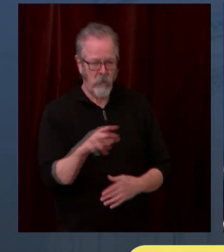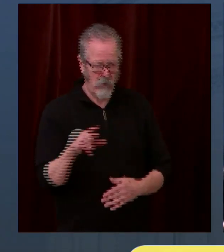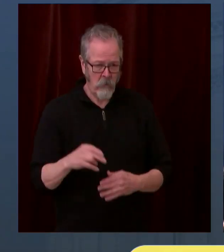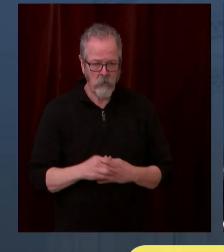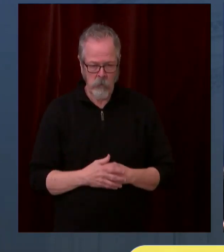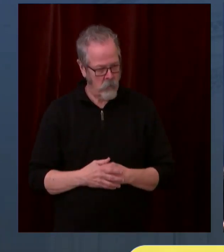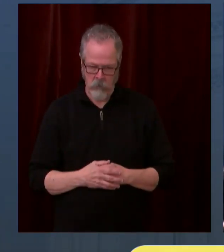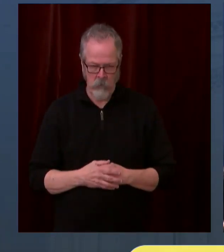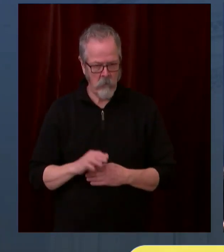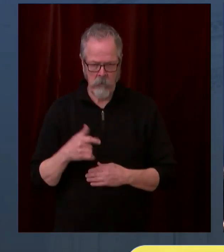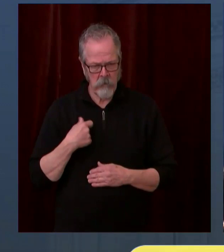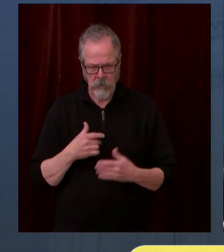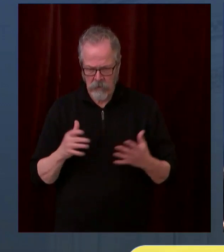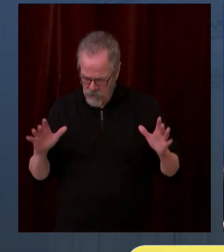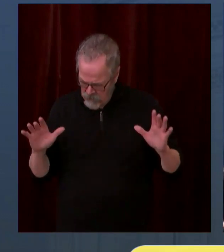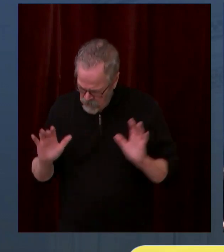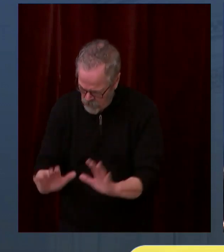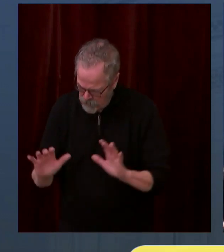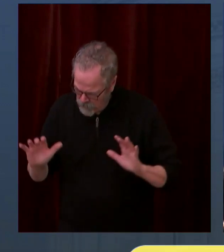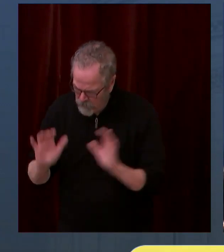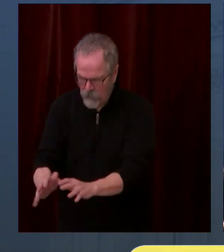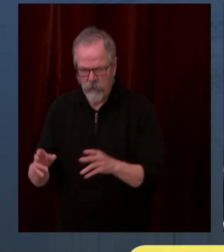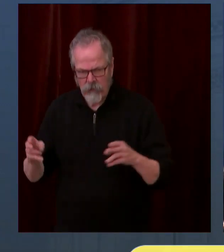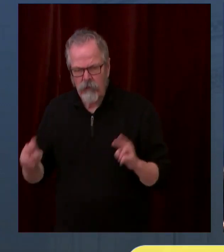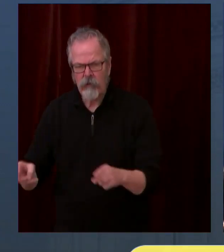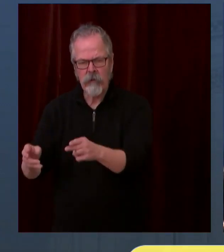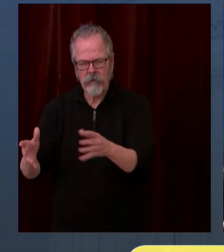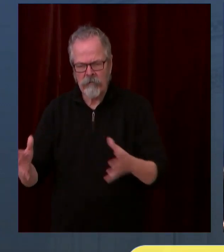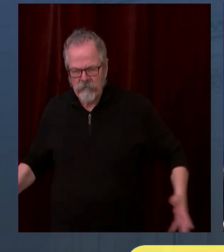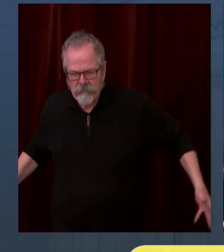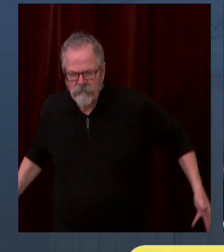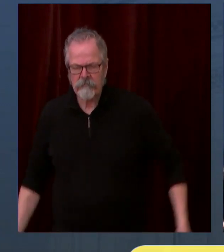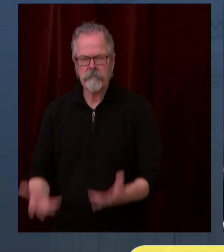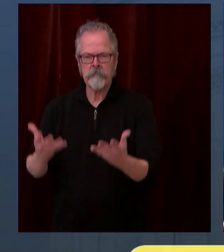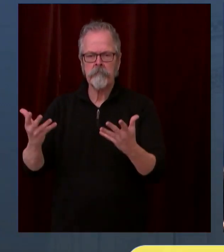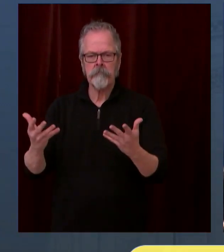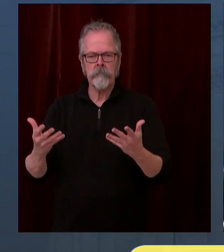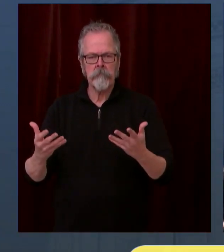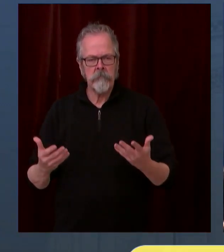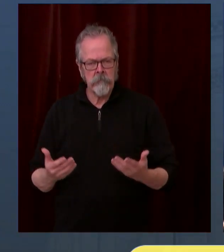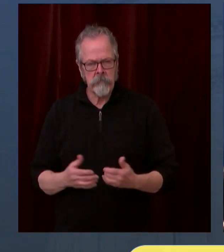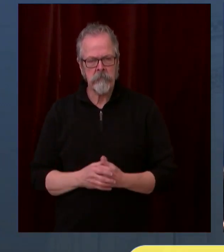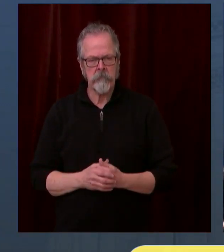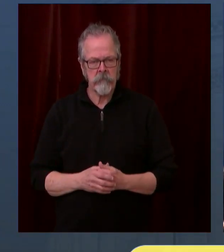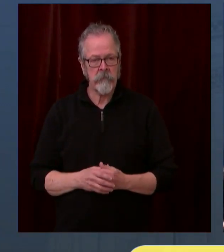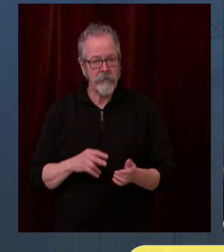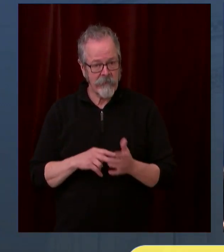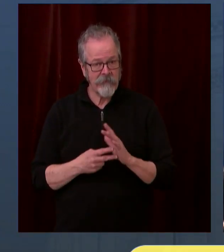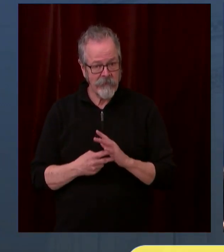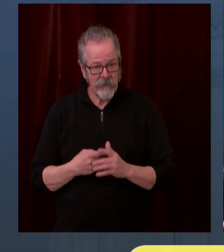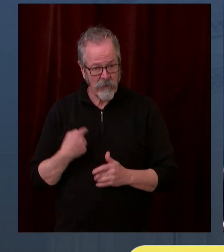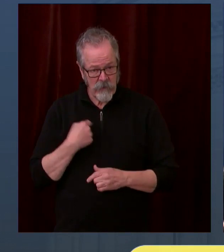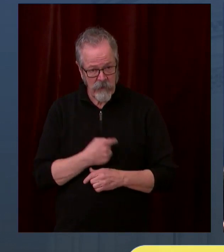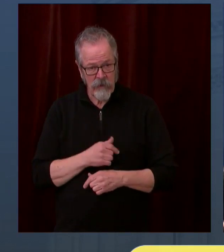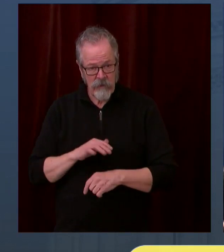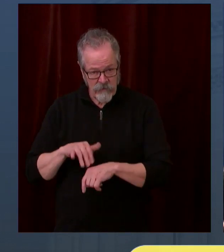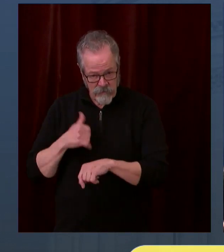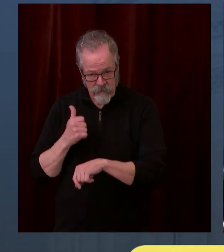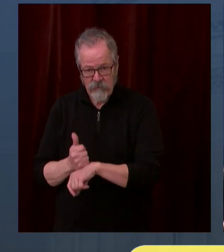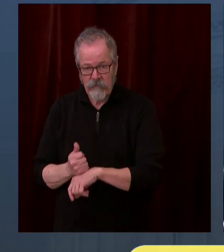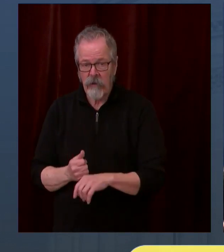state has given them doses, we need them to hustle up here. So we have created a legal requirement that they provide these to